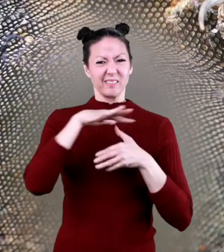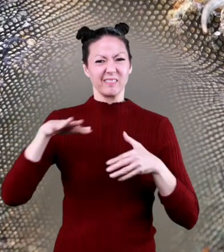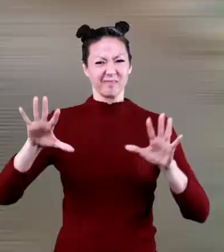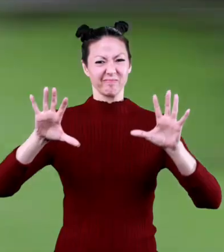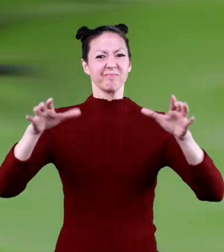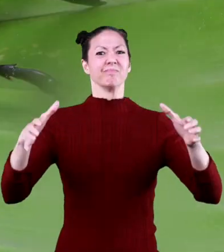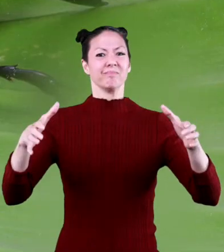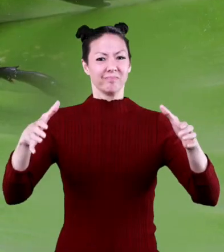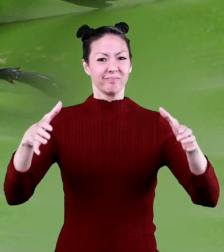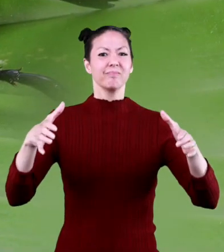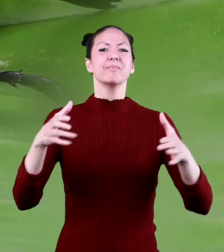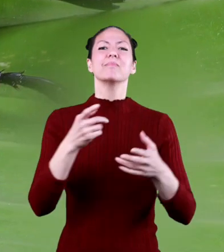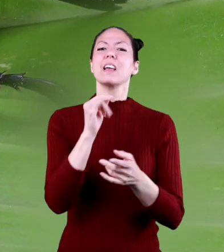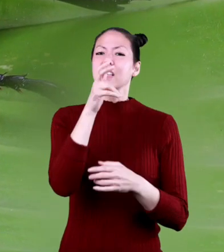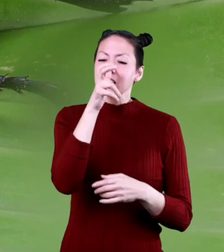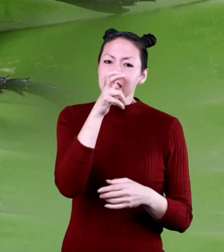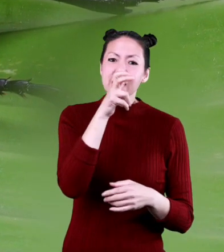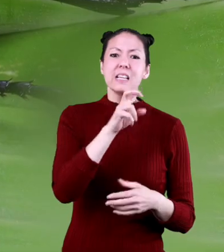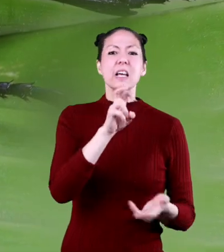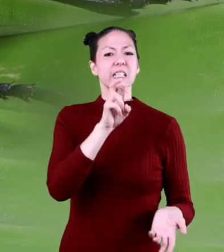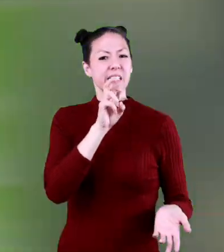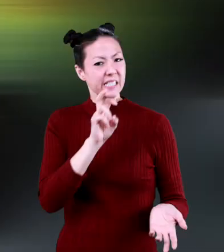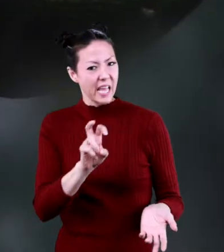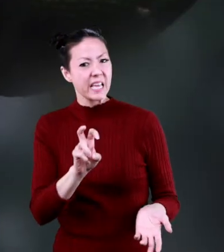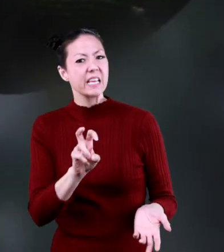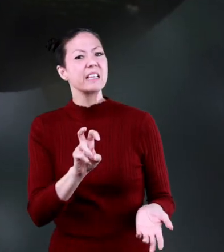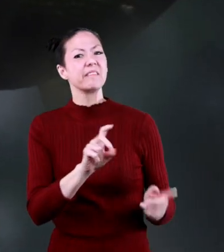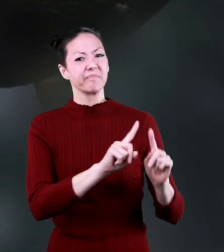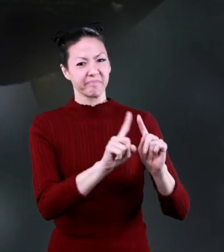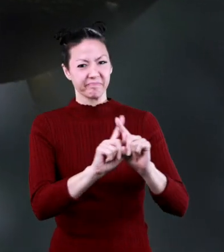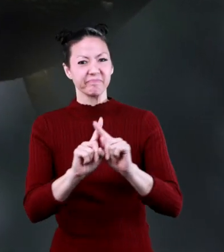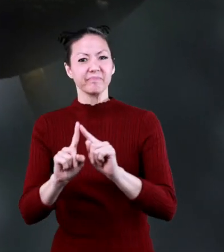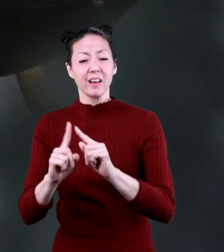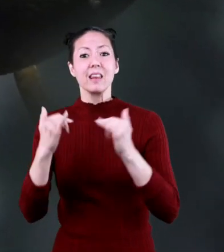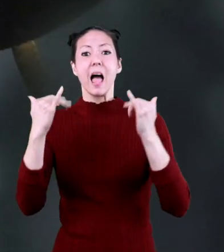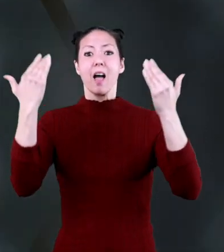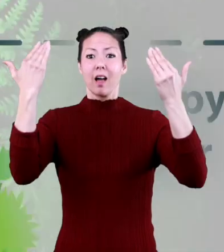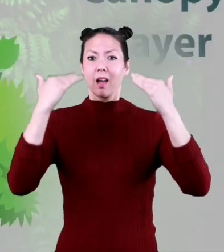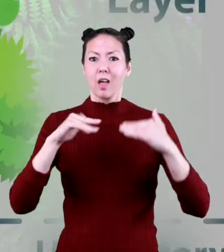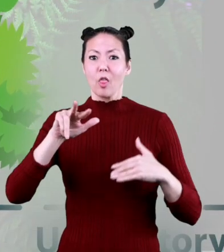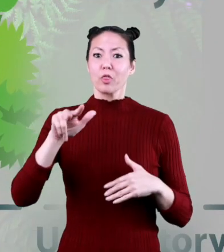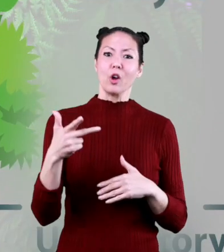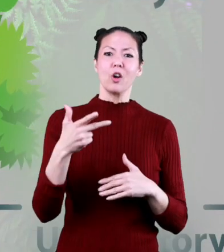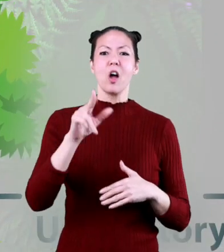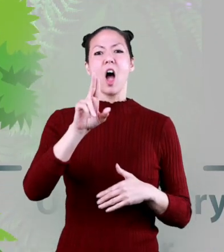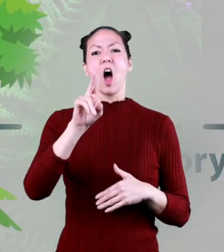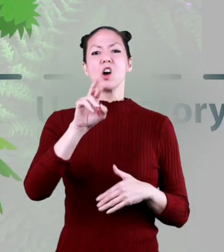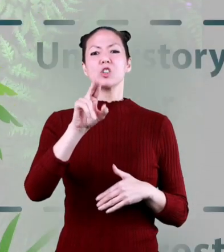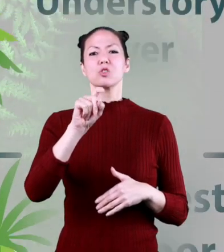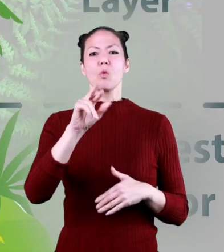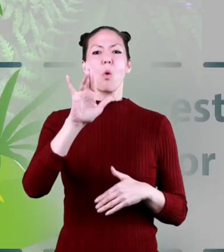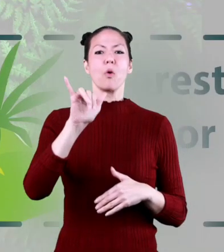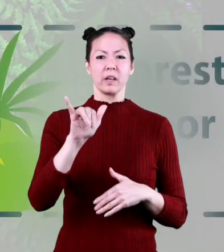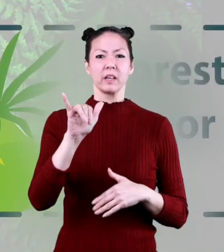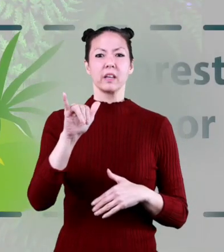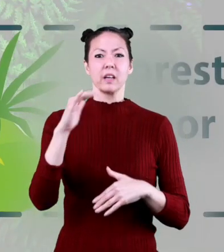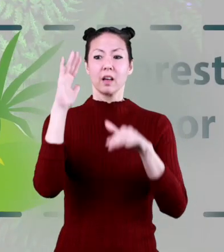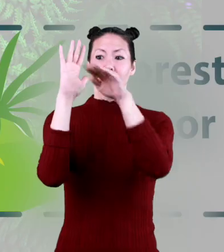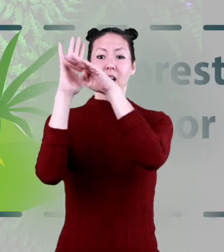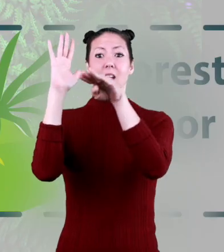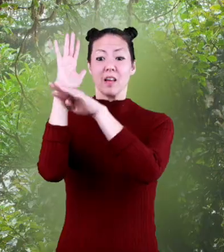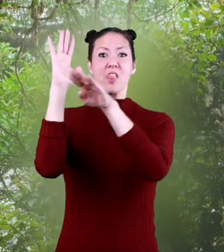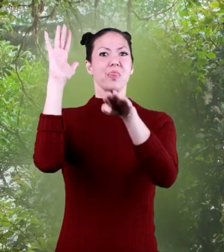live here, along with other insects and snakes. The understory layer